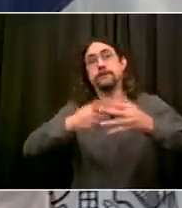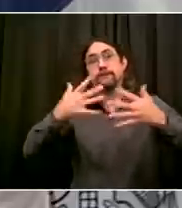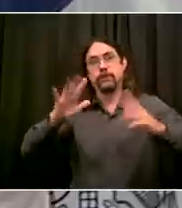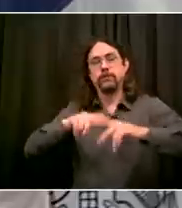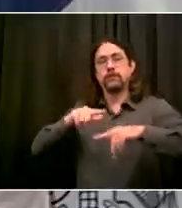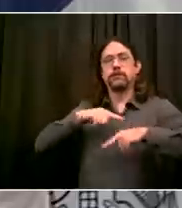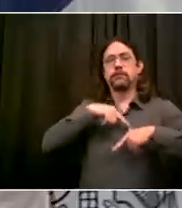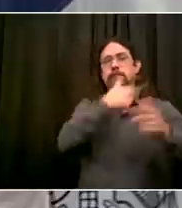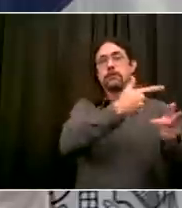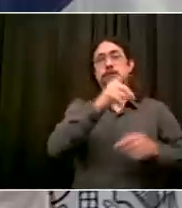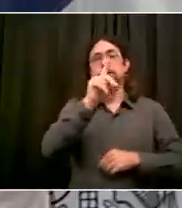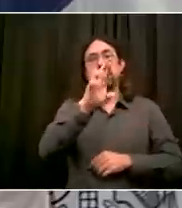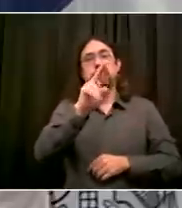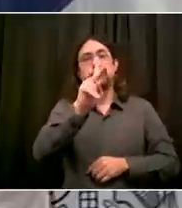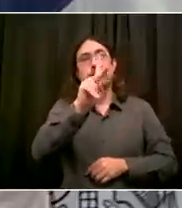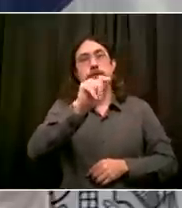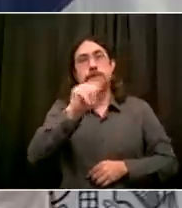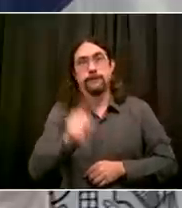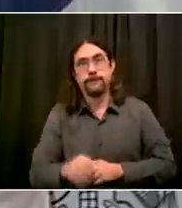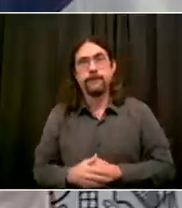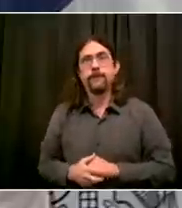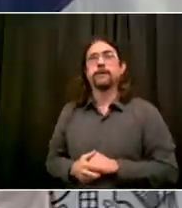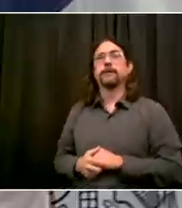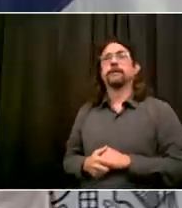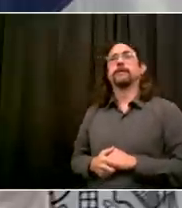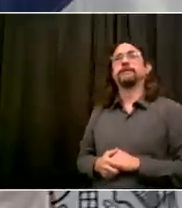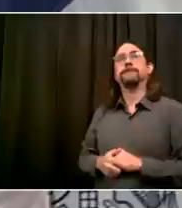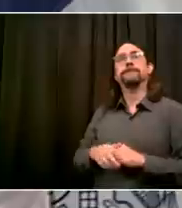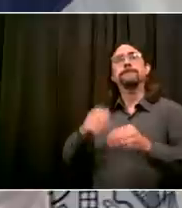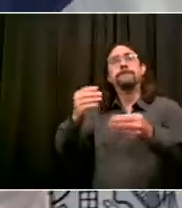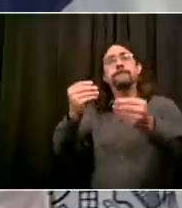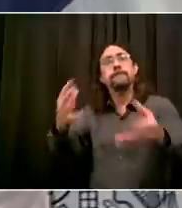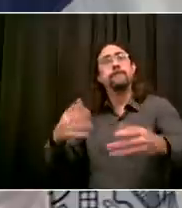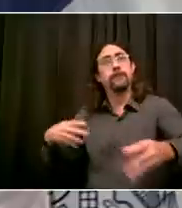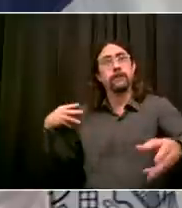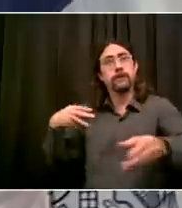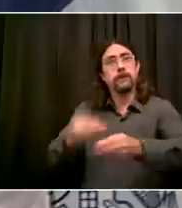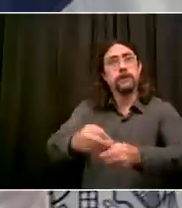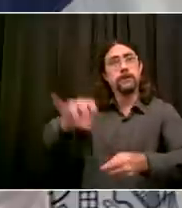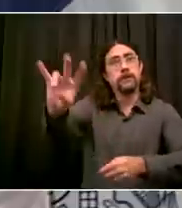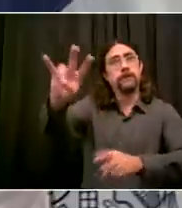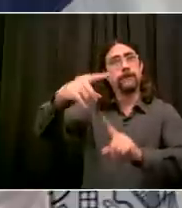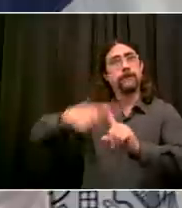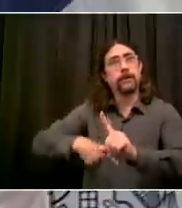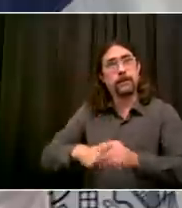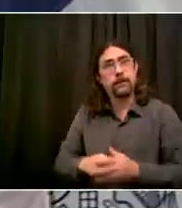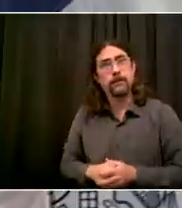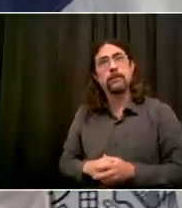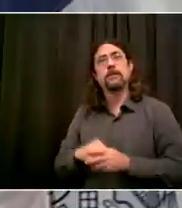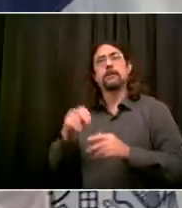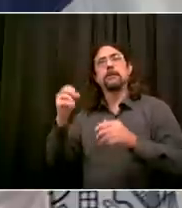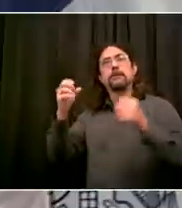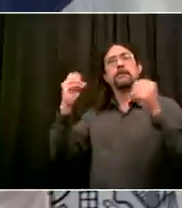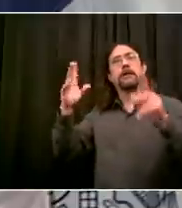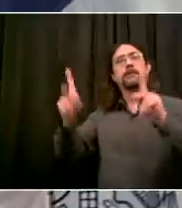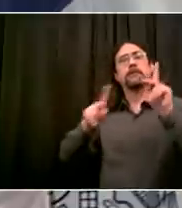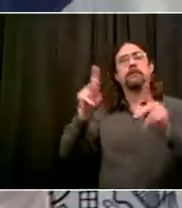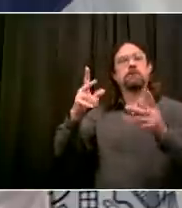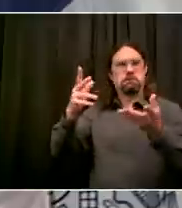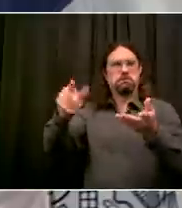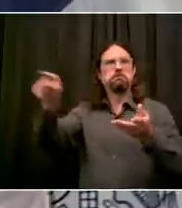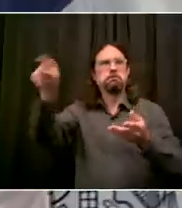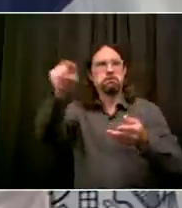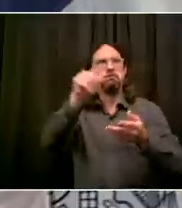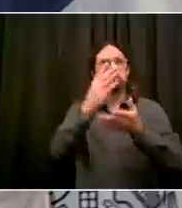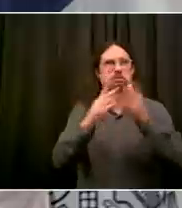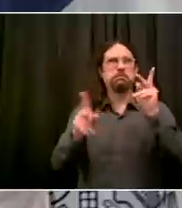COVID is a hoax. And I think Dr. Katz got a very personal and inappropriate example of that, what he experienced last Friday. And I'm sorry he experienced